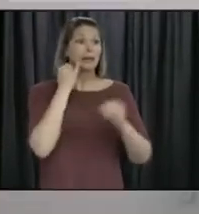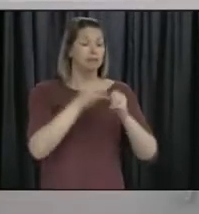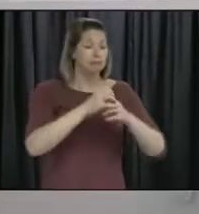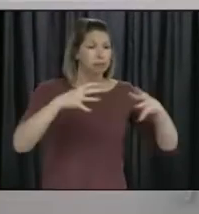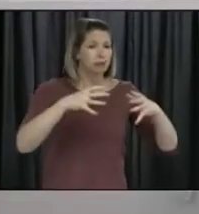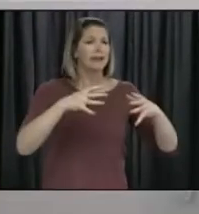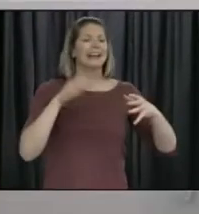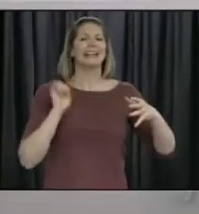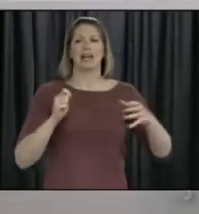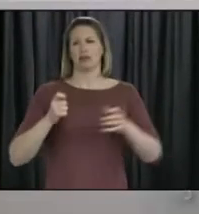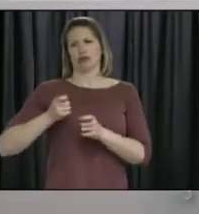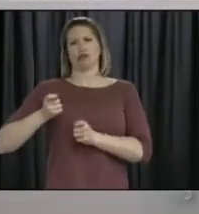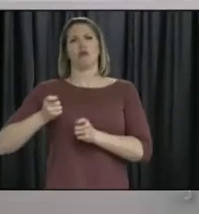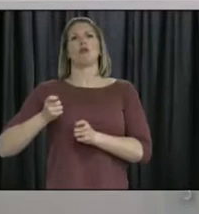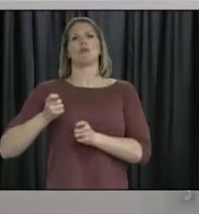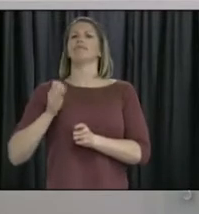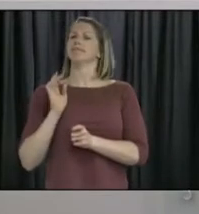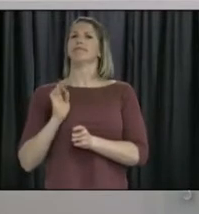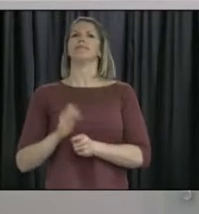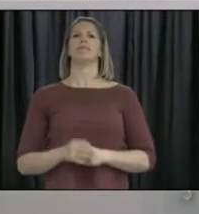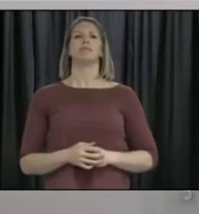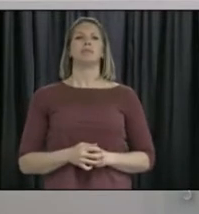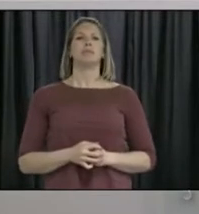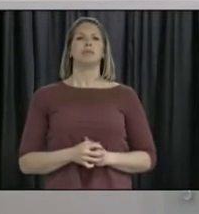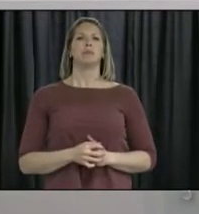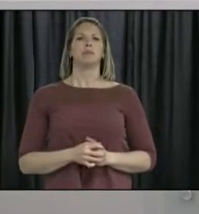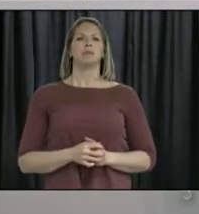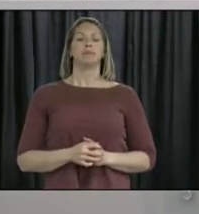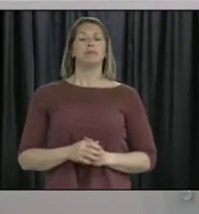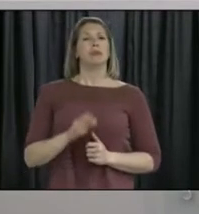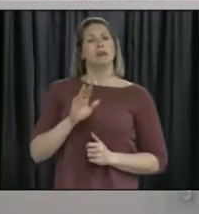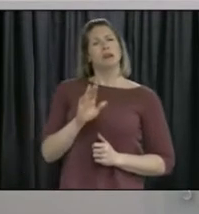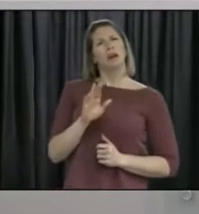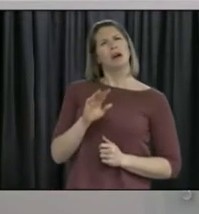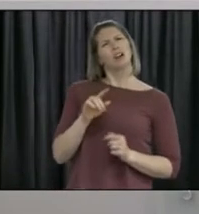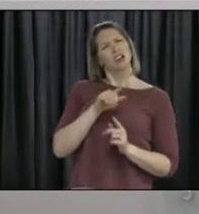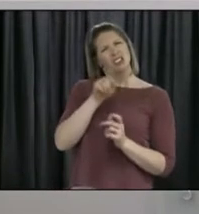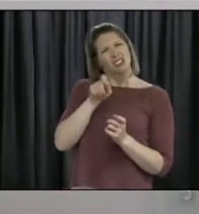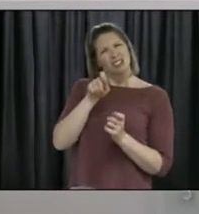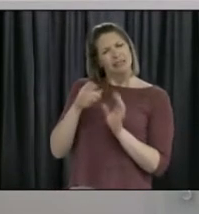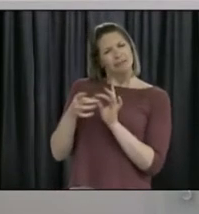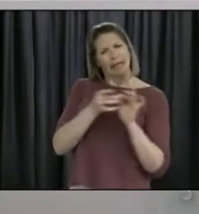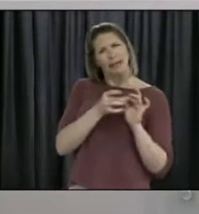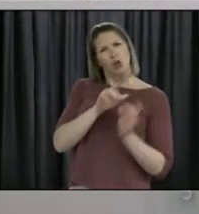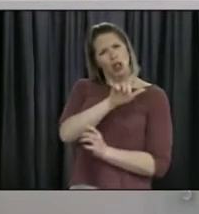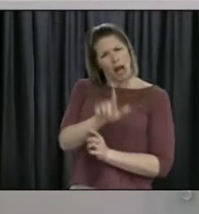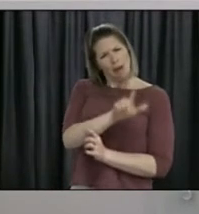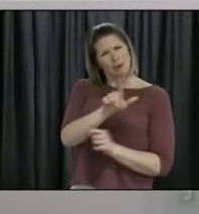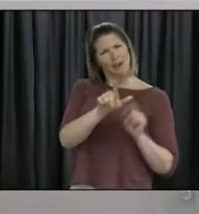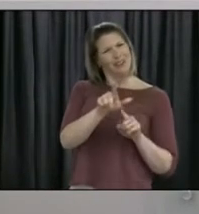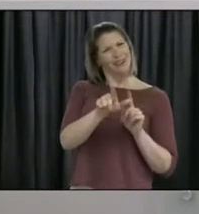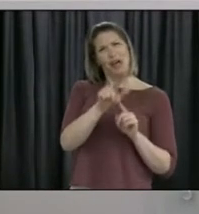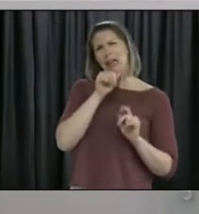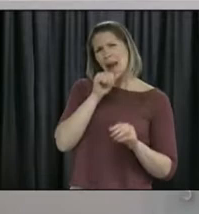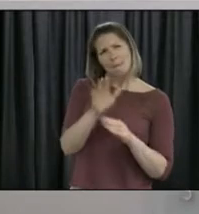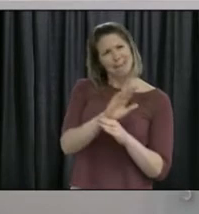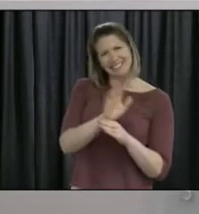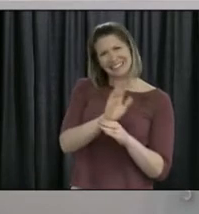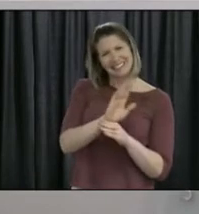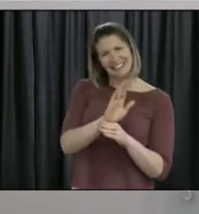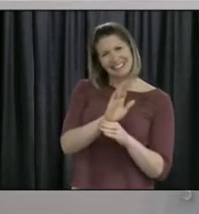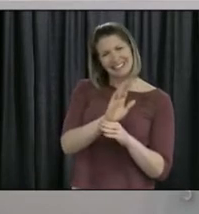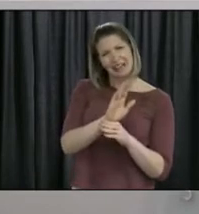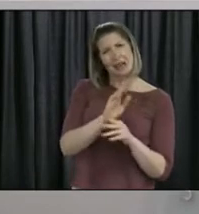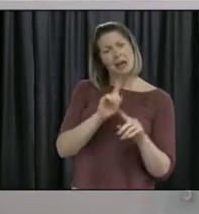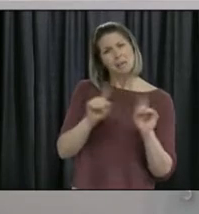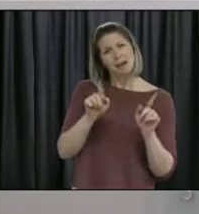Premier, with respect, though, that has nothing to do with libraries. They're not a business. They fall under the provincial government. And they're saying that they're waiting for